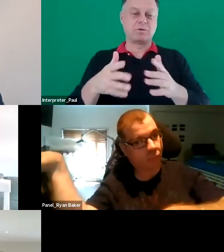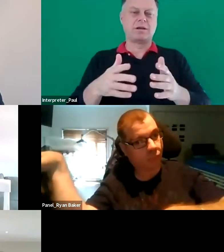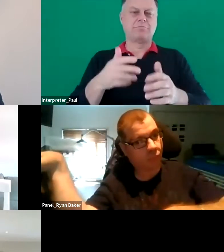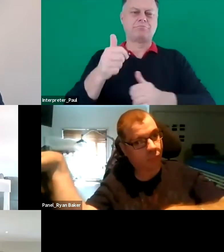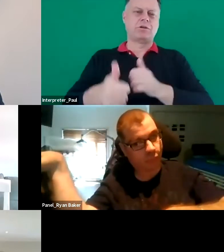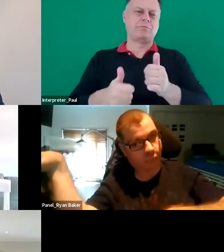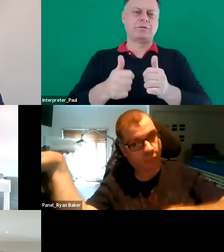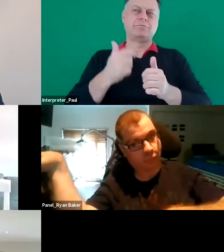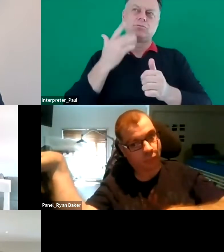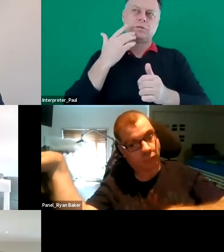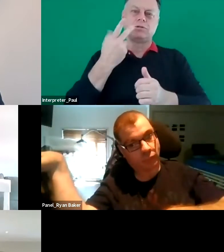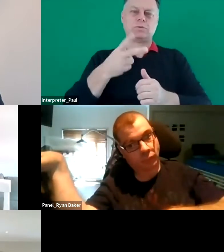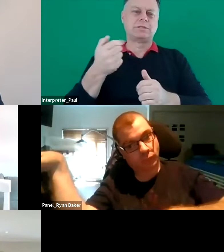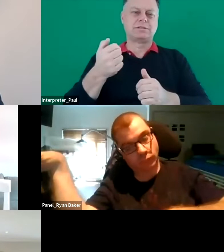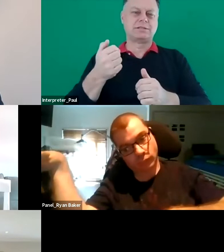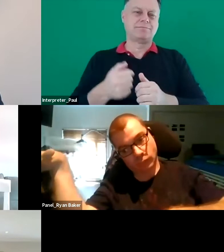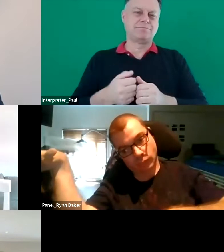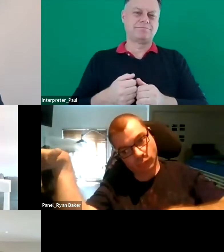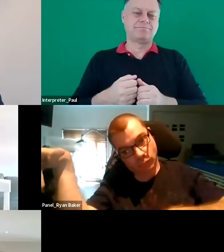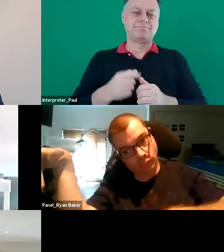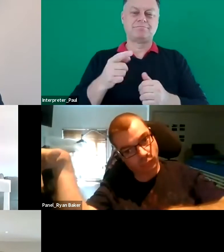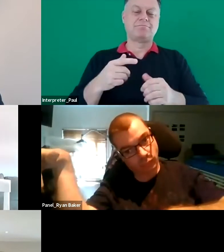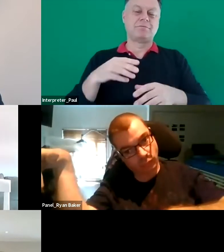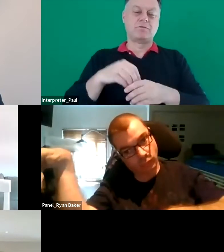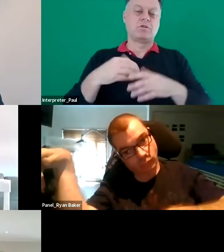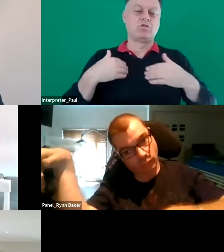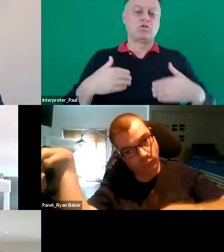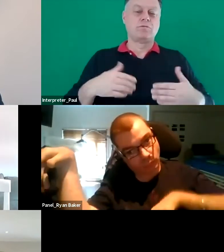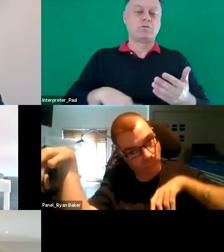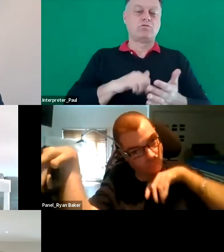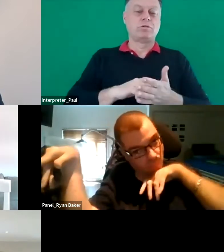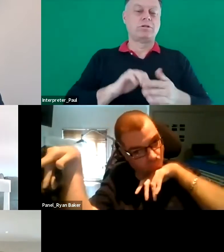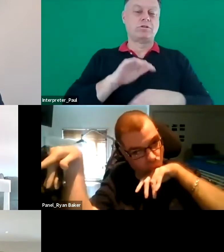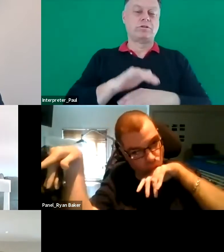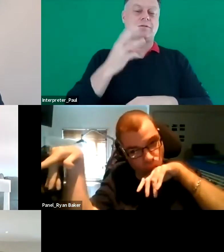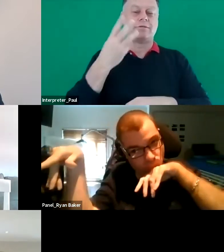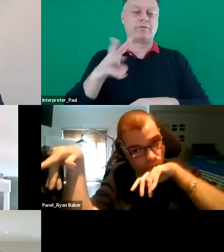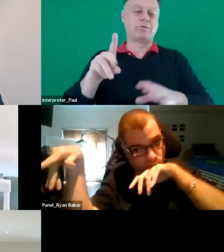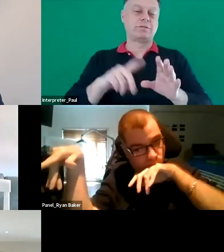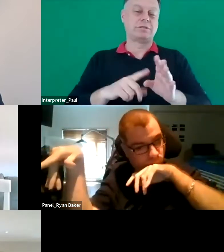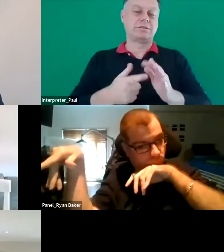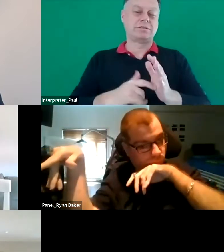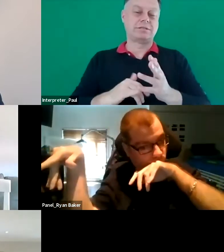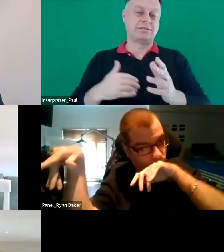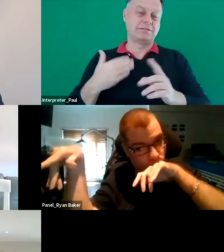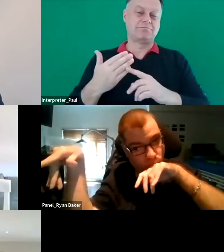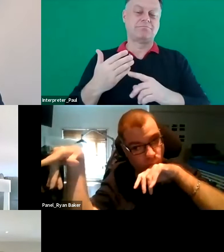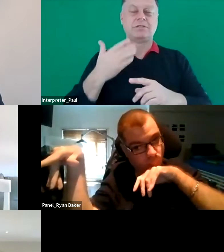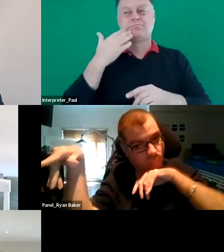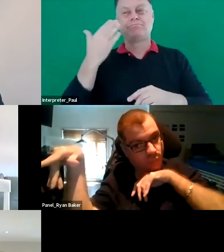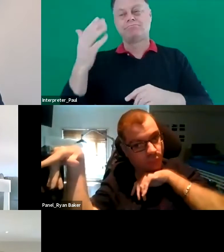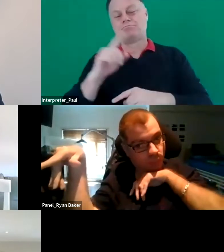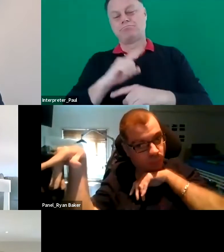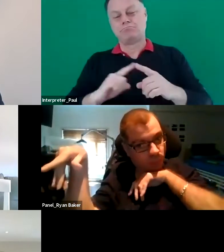2016. He has been a human rights practitioner for more than 30 years and is a conference presenter and